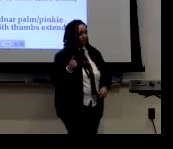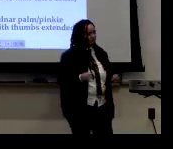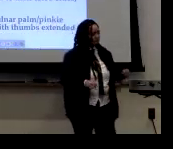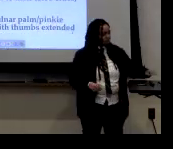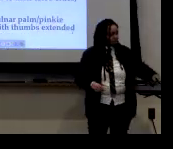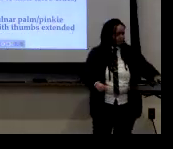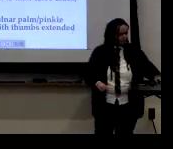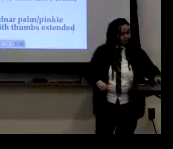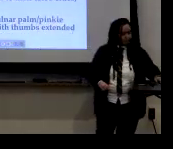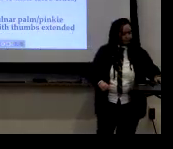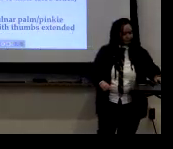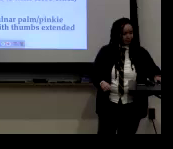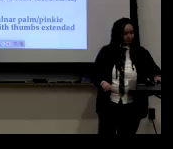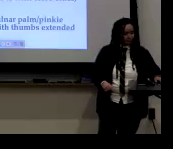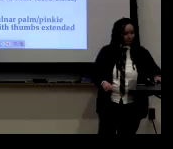And I'll show you.